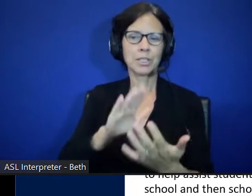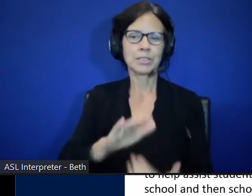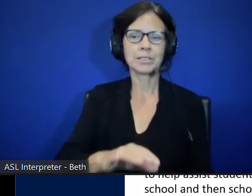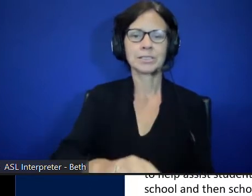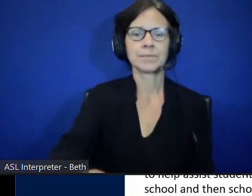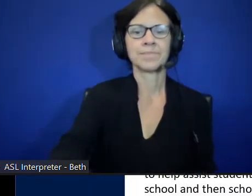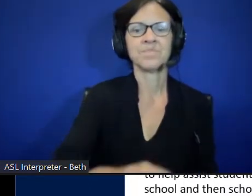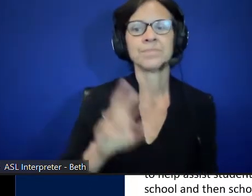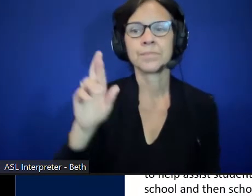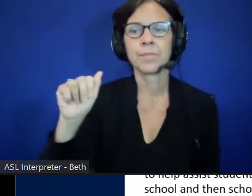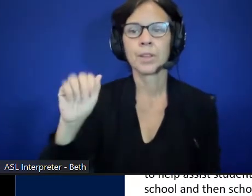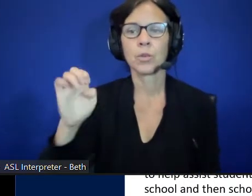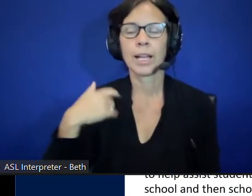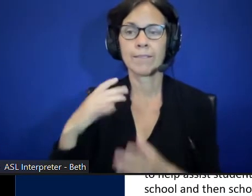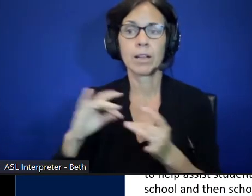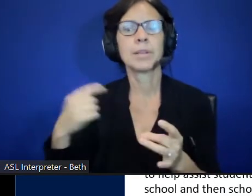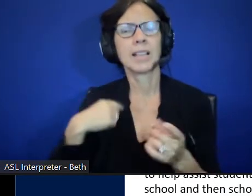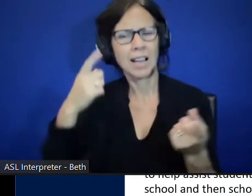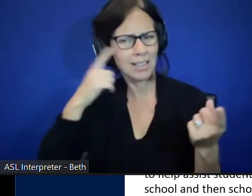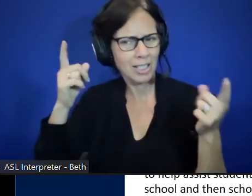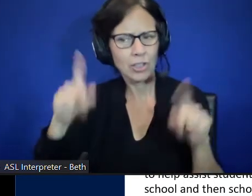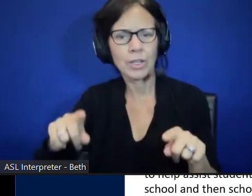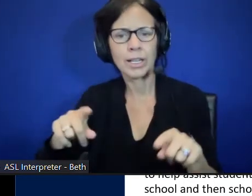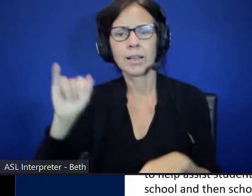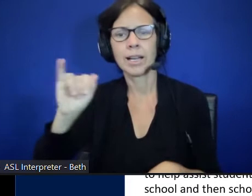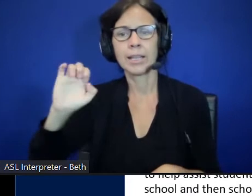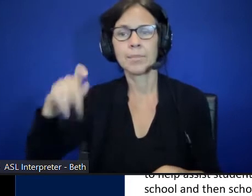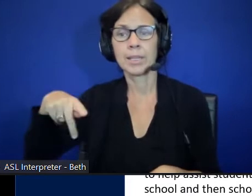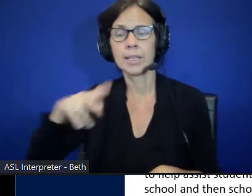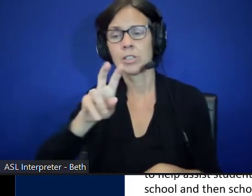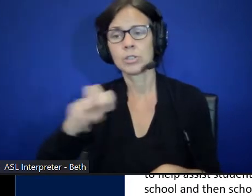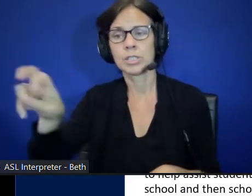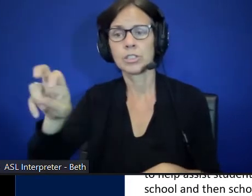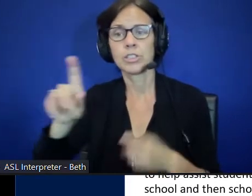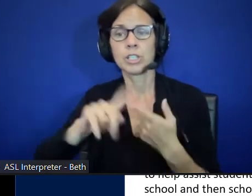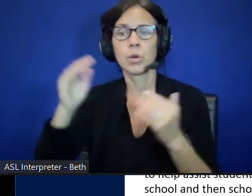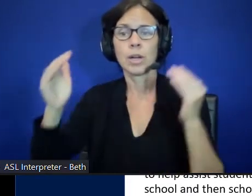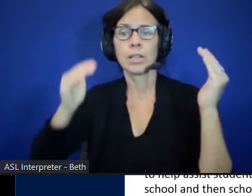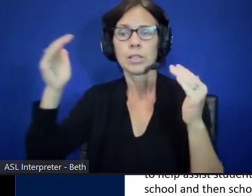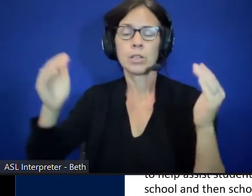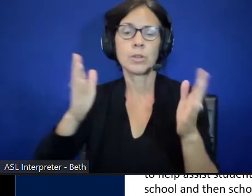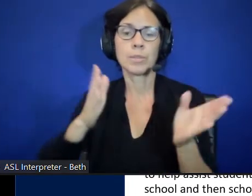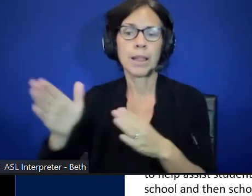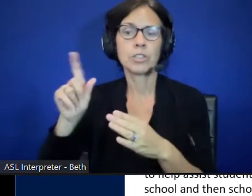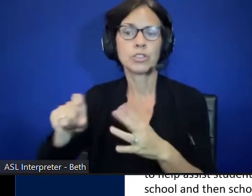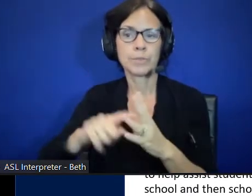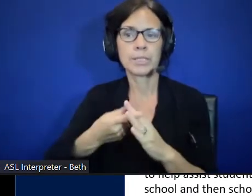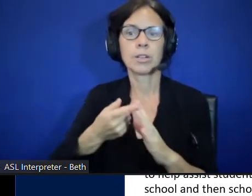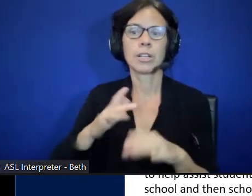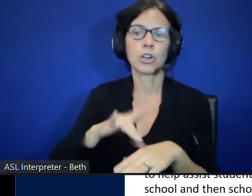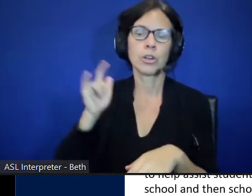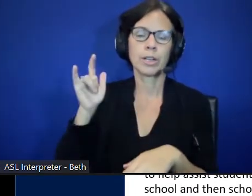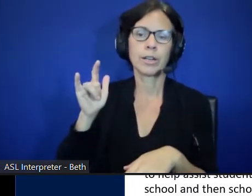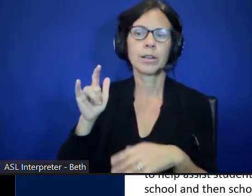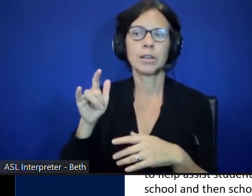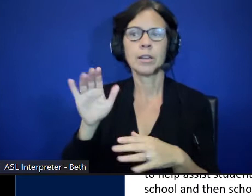Ray has a comment. Yes, I totally agree that an IEP transition to adulthood plan should be mandated sooner. Though many might not